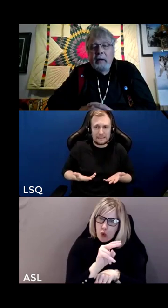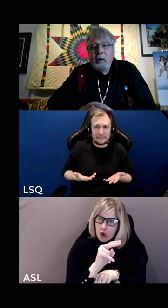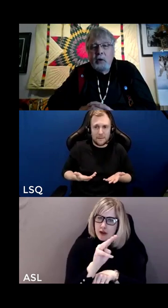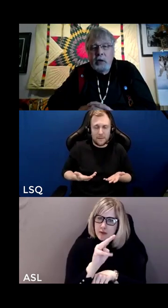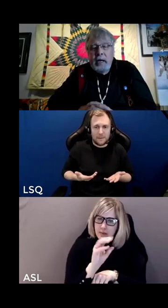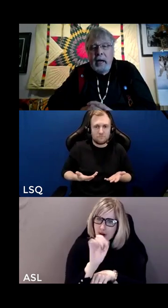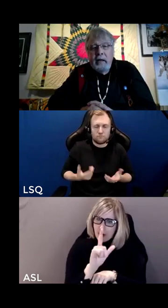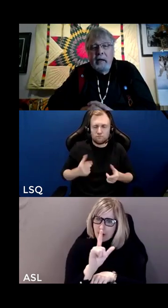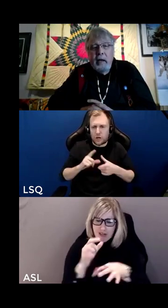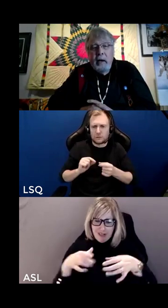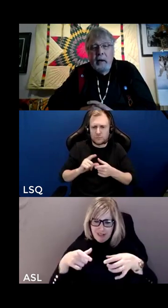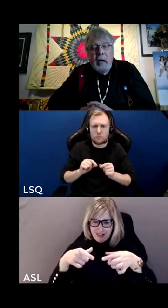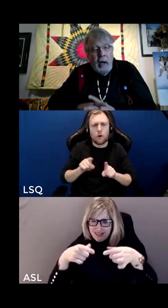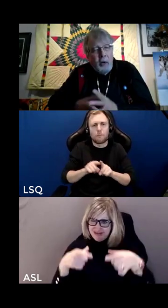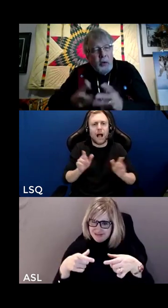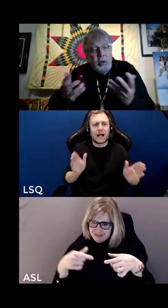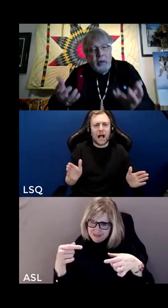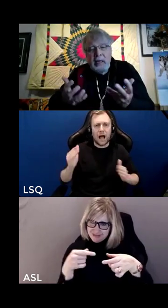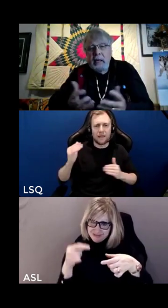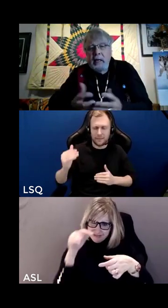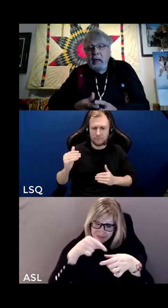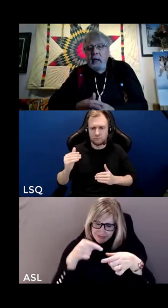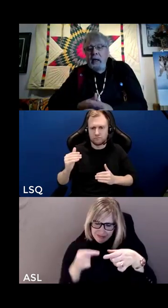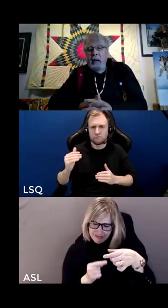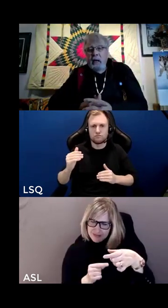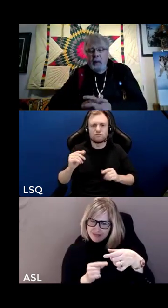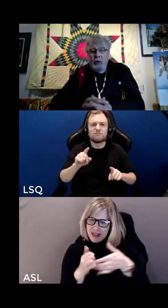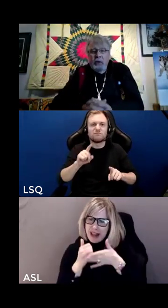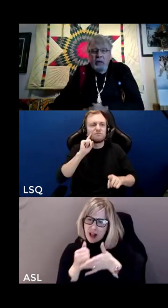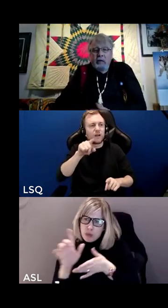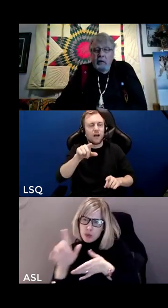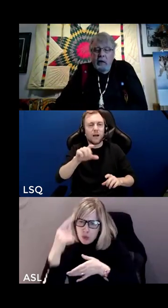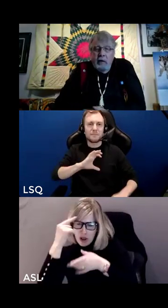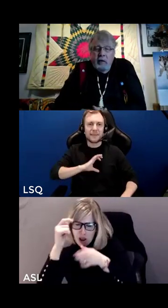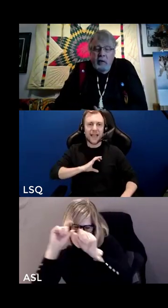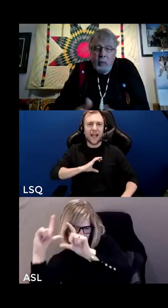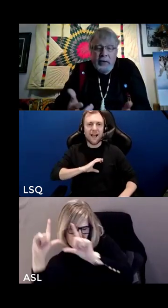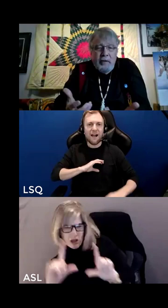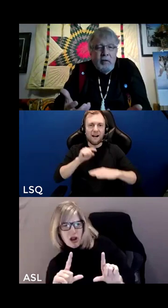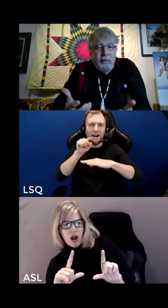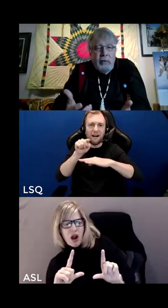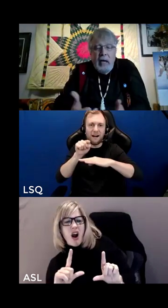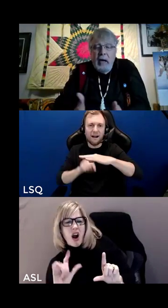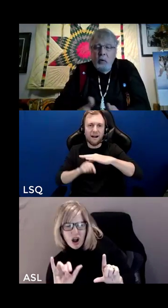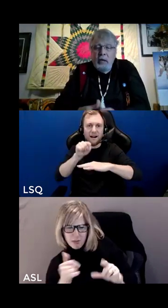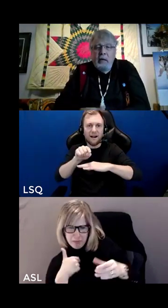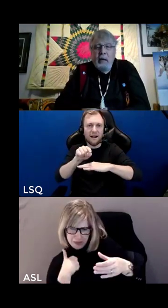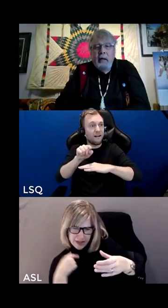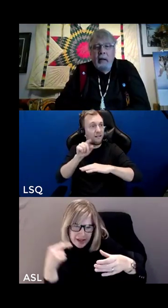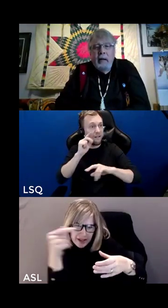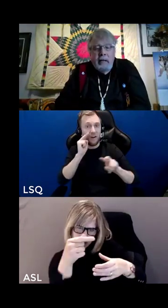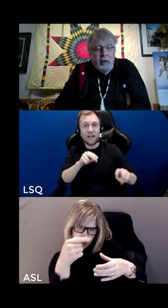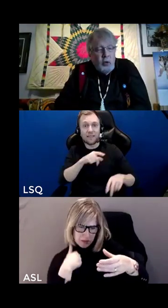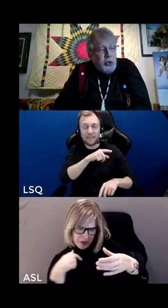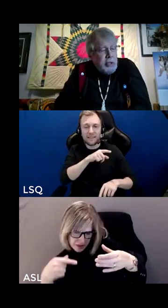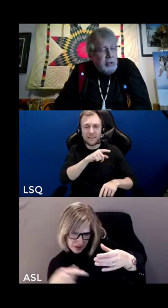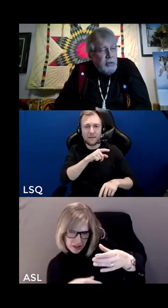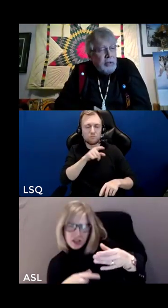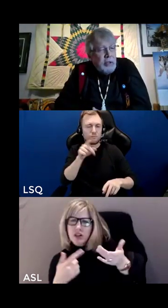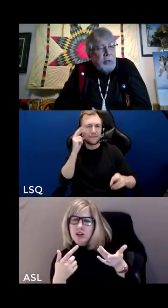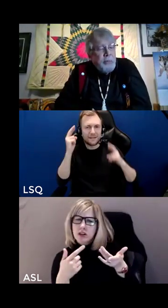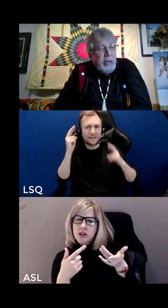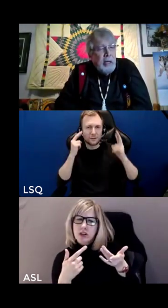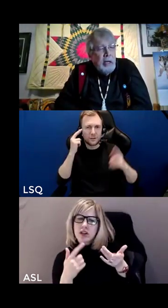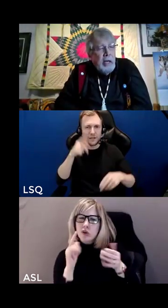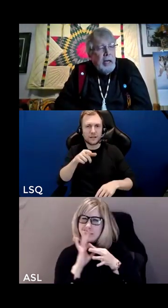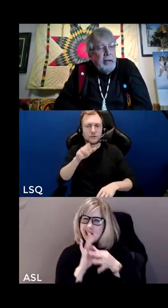uh to look at uh how you are thinking about these this experience of equity uh inclusion and